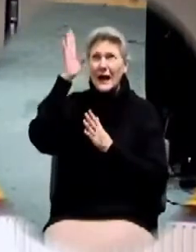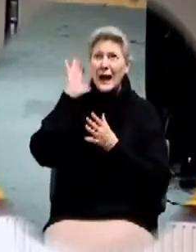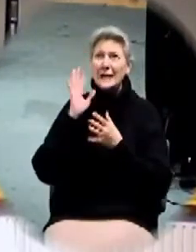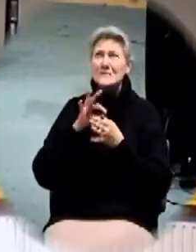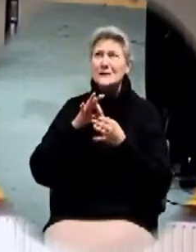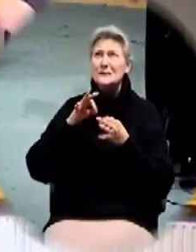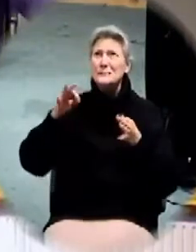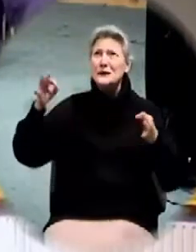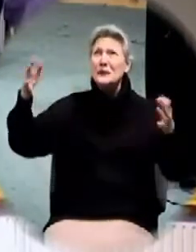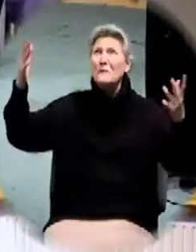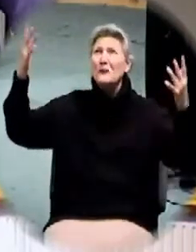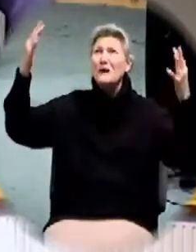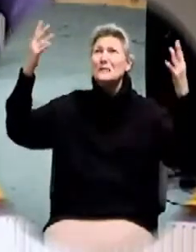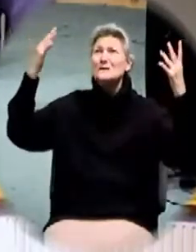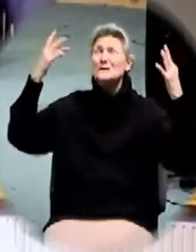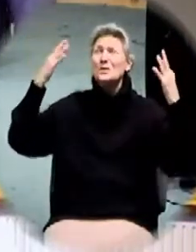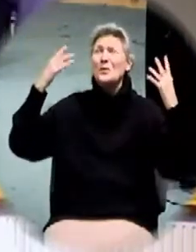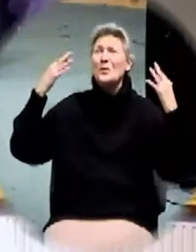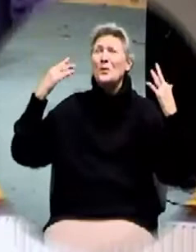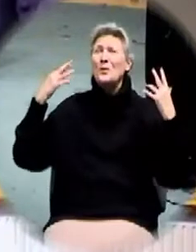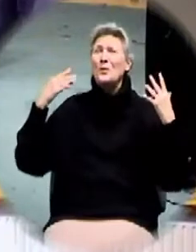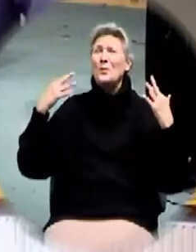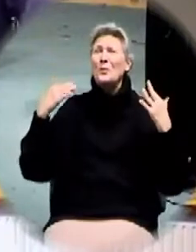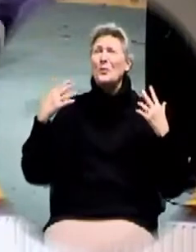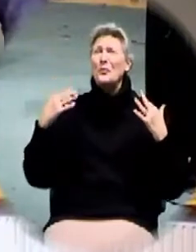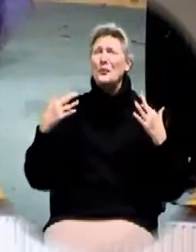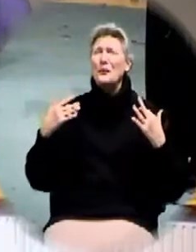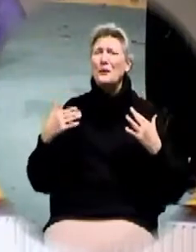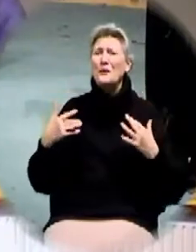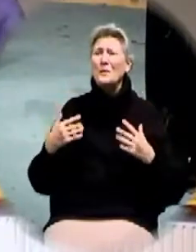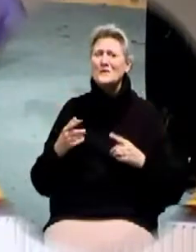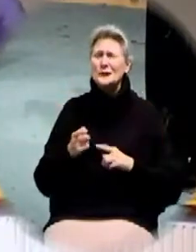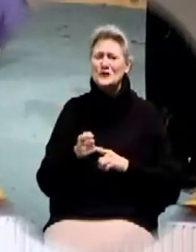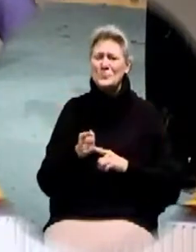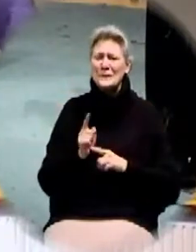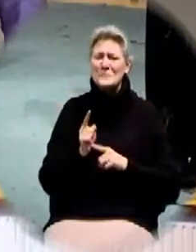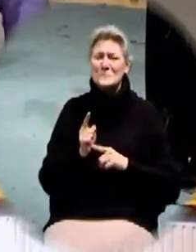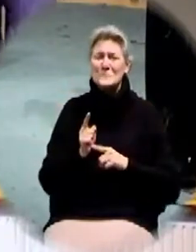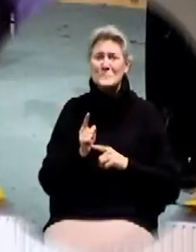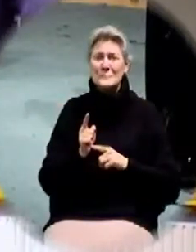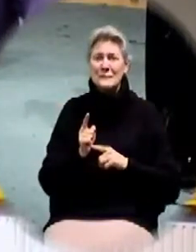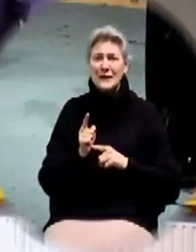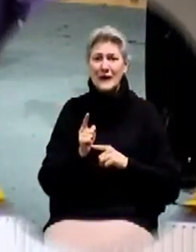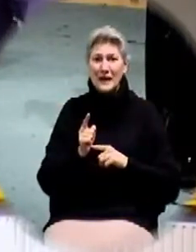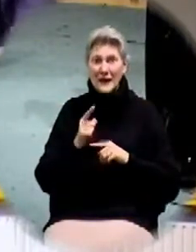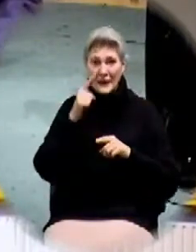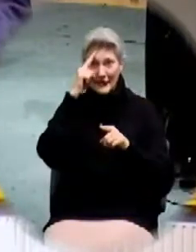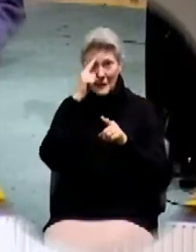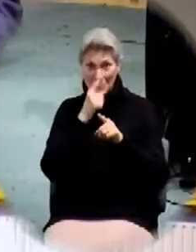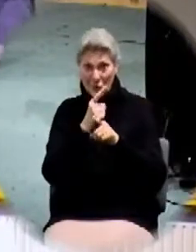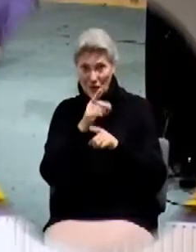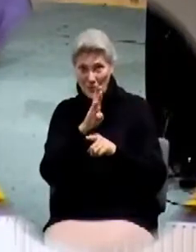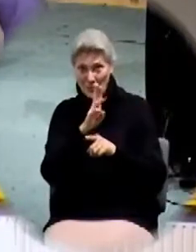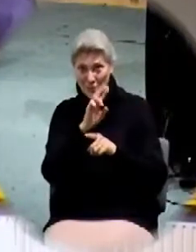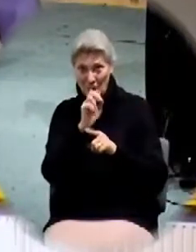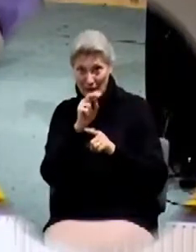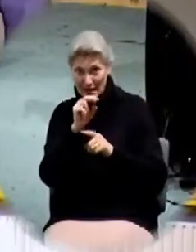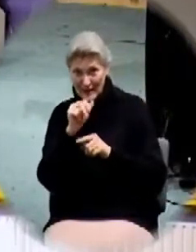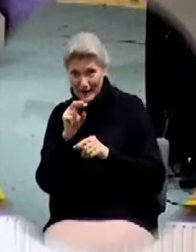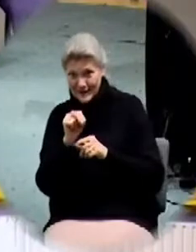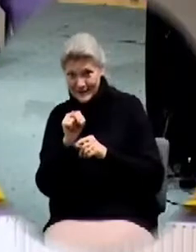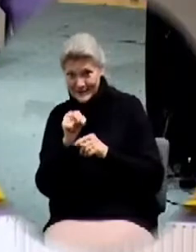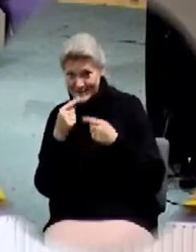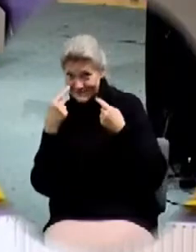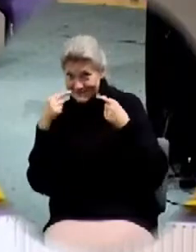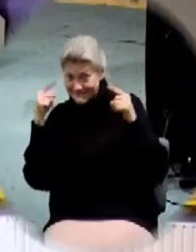so beautiful. Just in a moment's time. So, Brother Brannon, it works. It